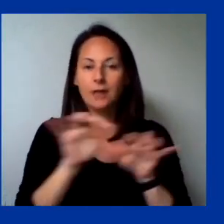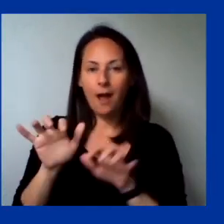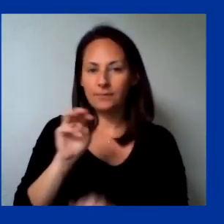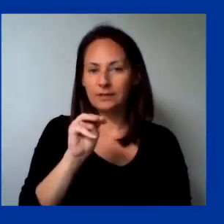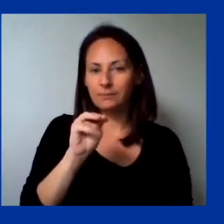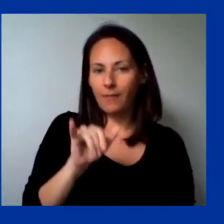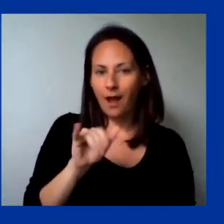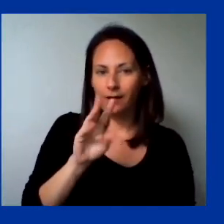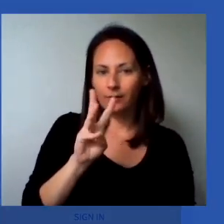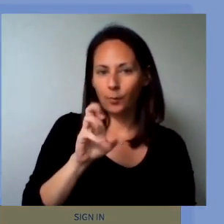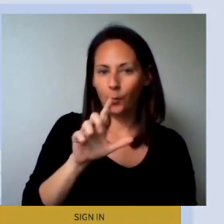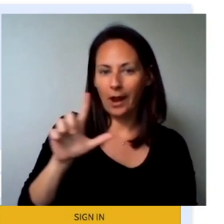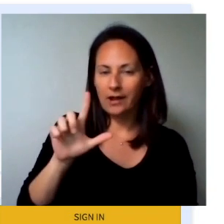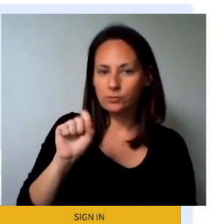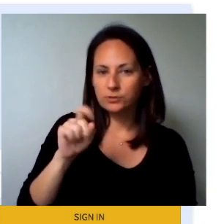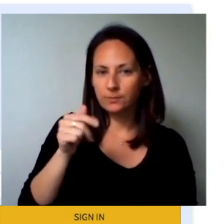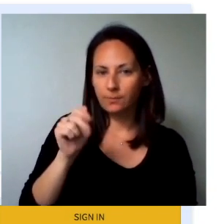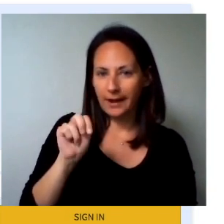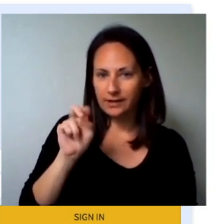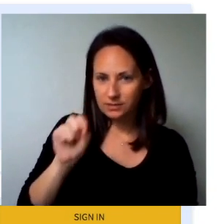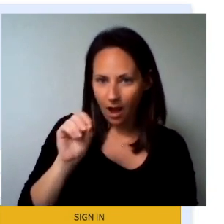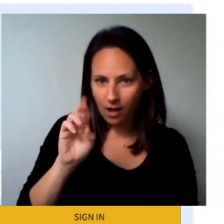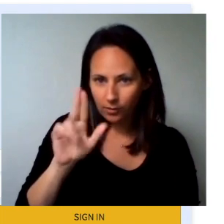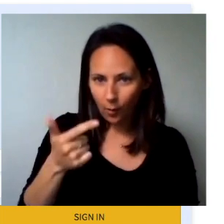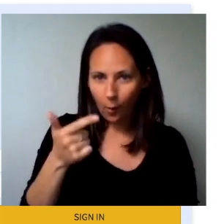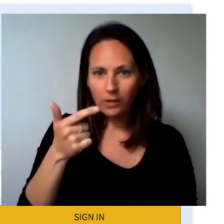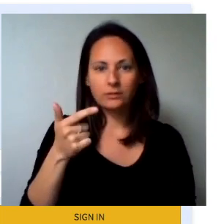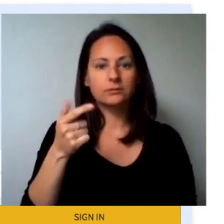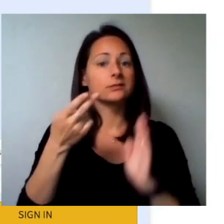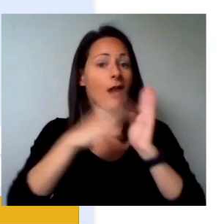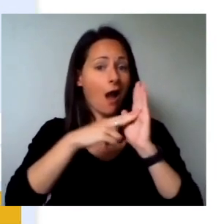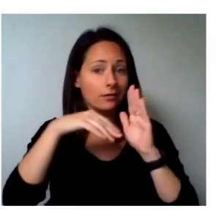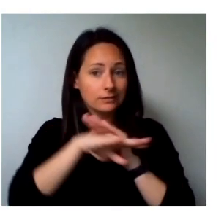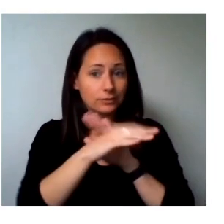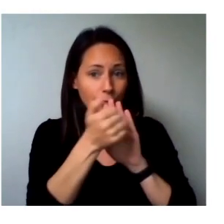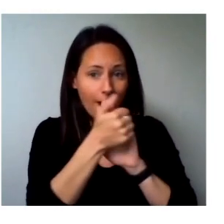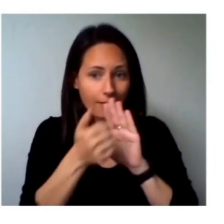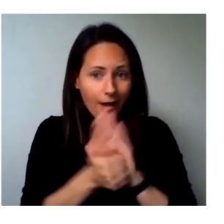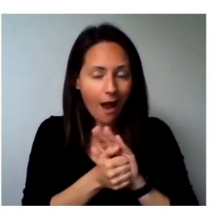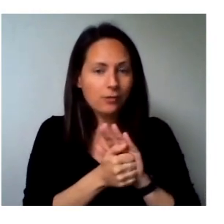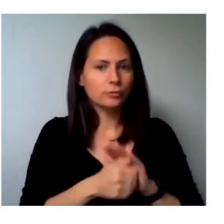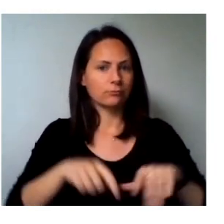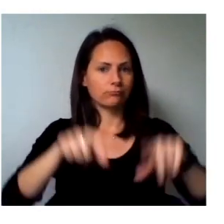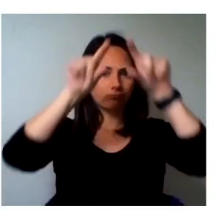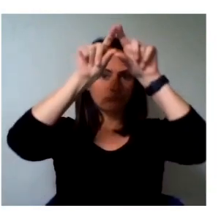Let's get started. Go to mywellspan.org and sign into your account.